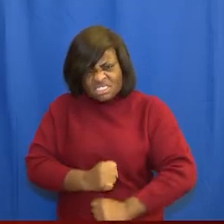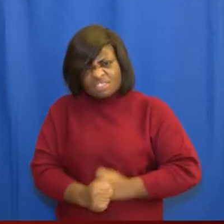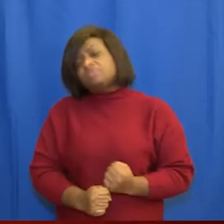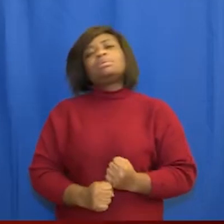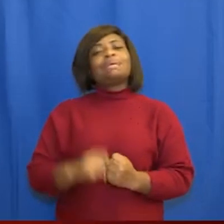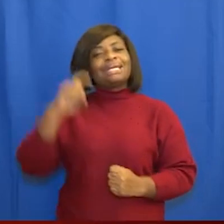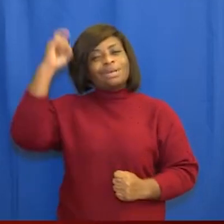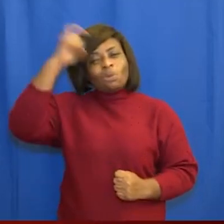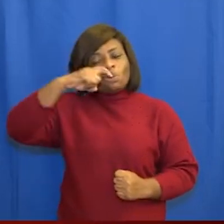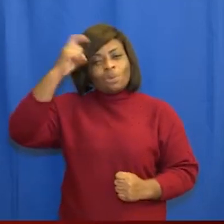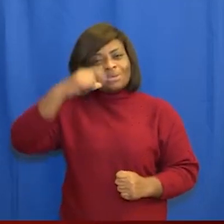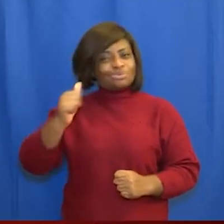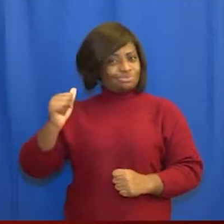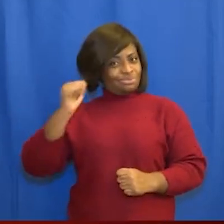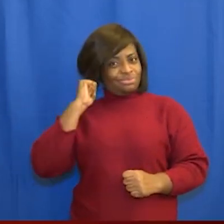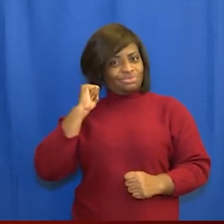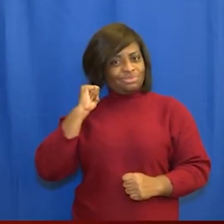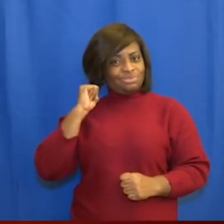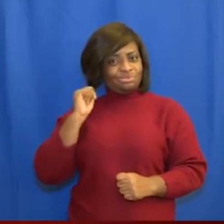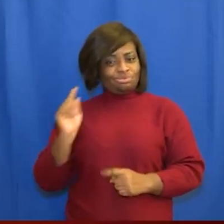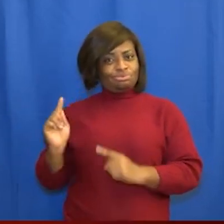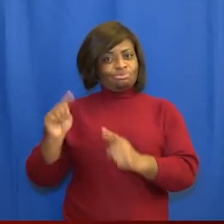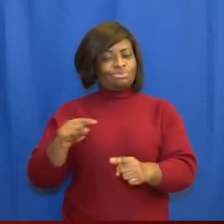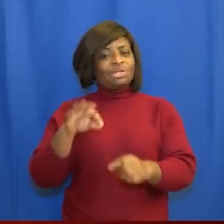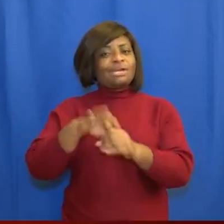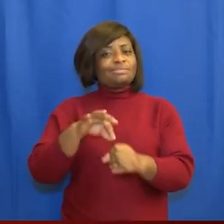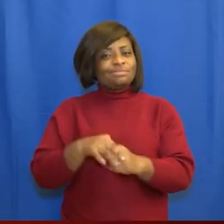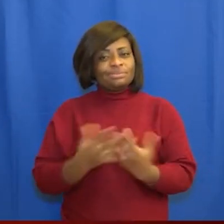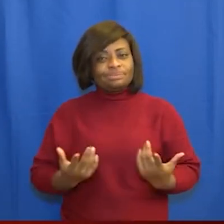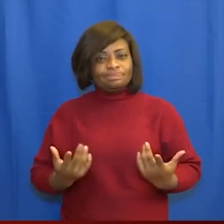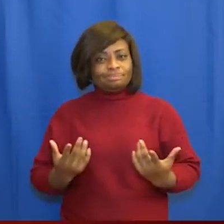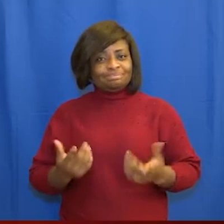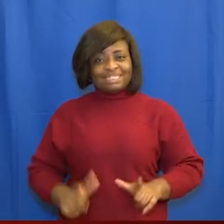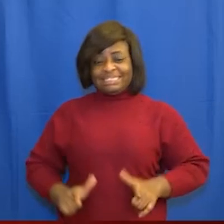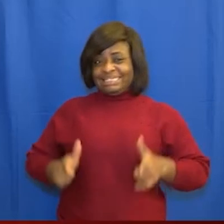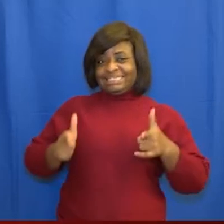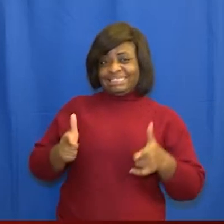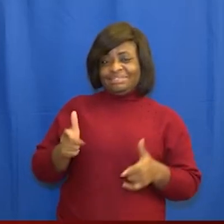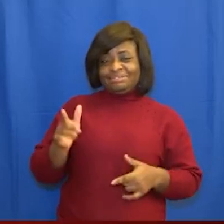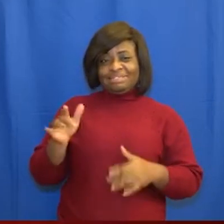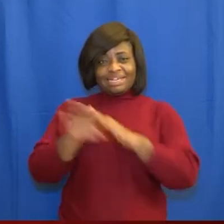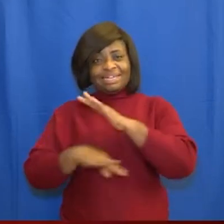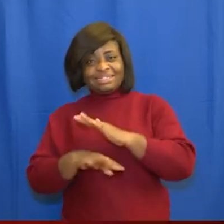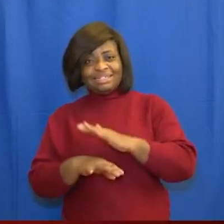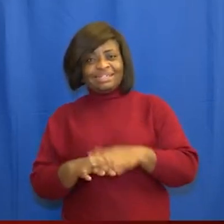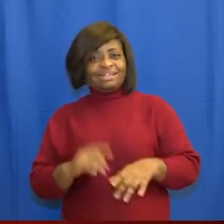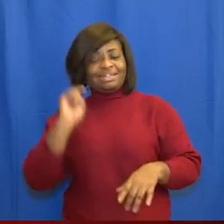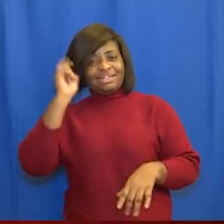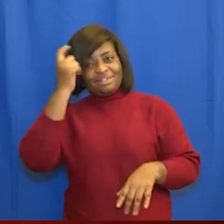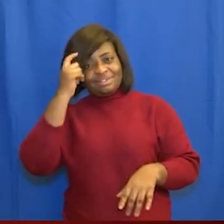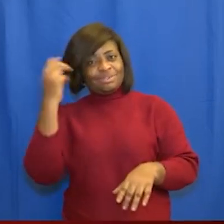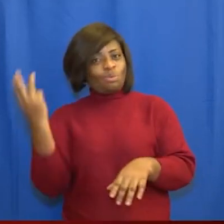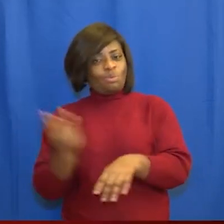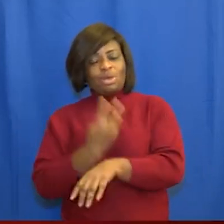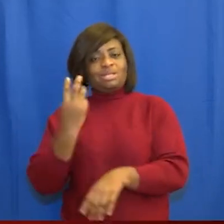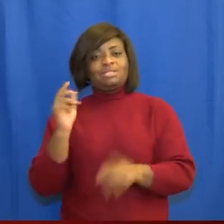the wise who refuse to take part in the government is to live under the government of worse men unquote